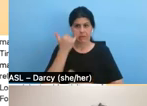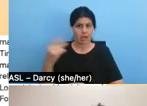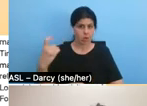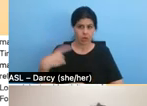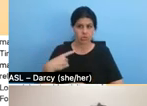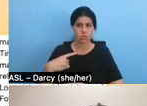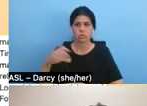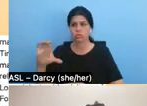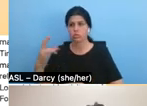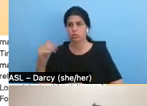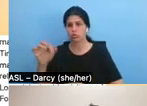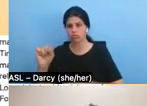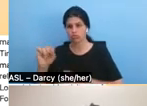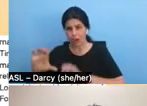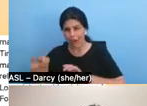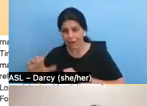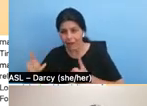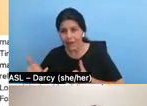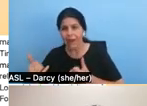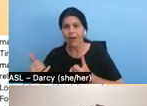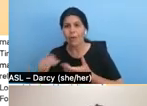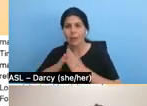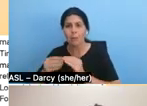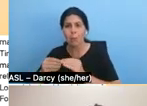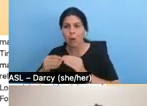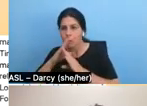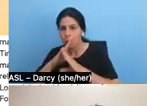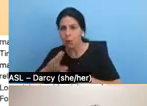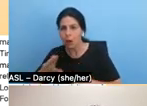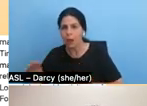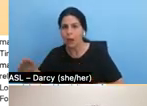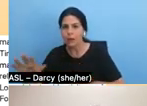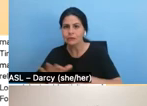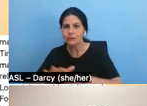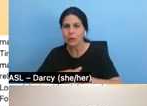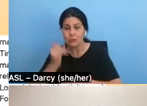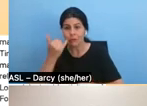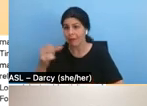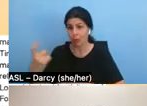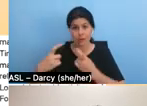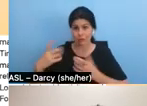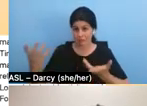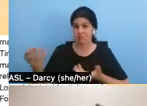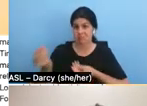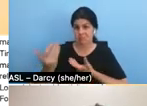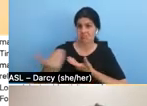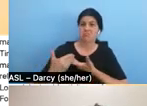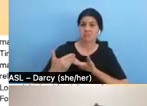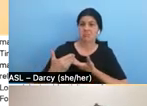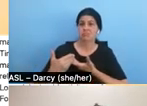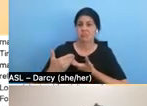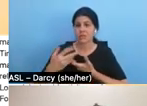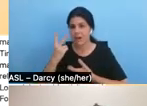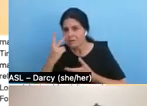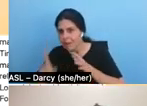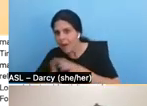now, uh, become a lot quieter. So stop me if there's any question. Um, and I see things popping up